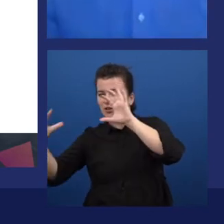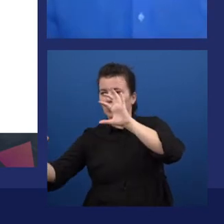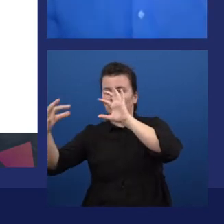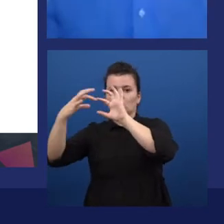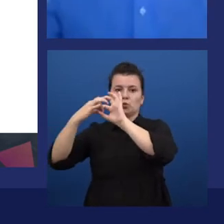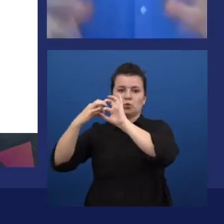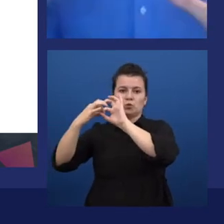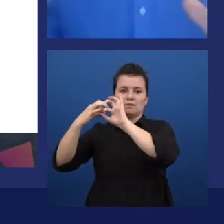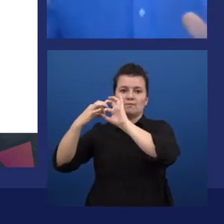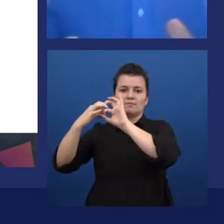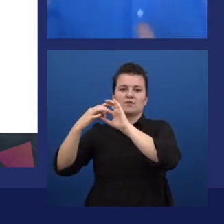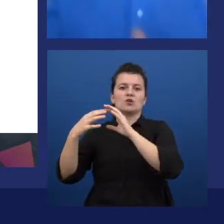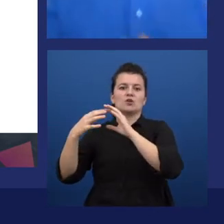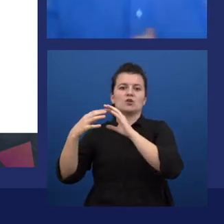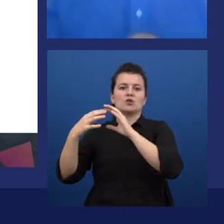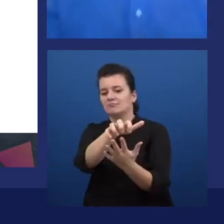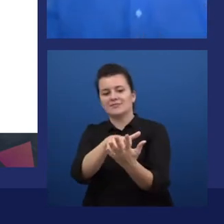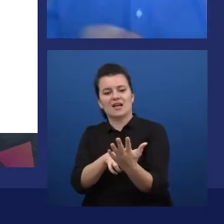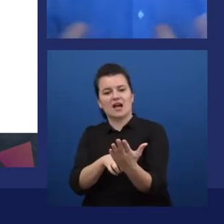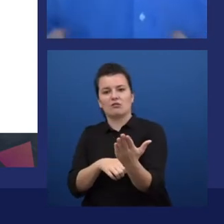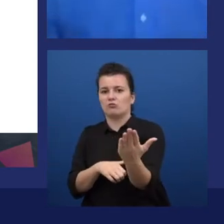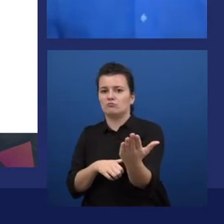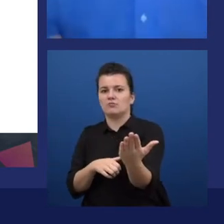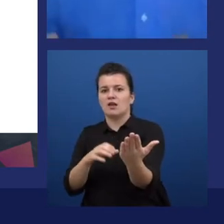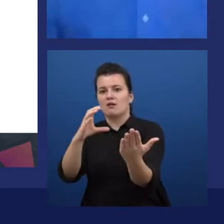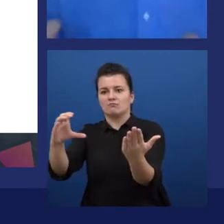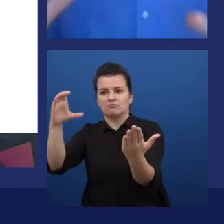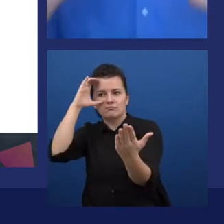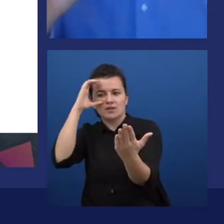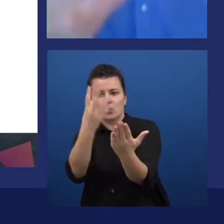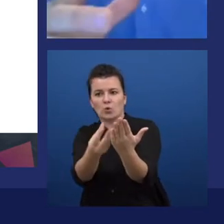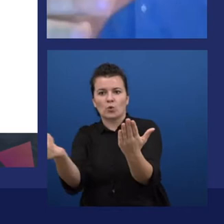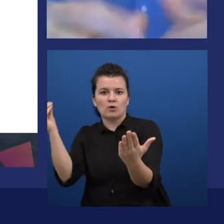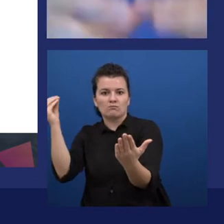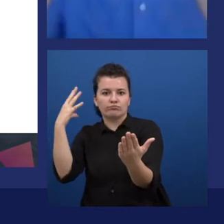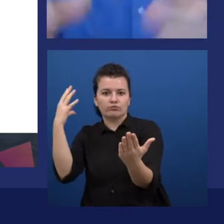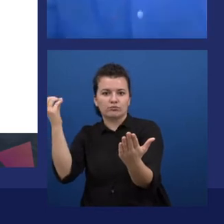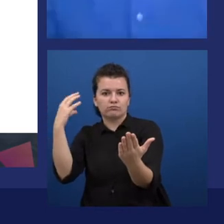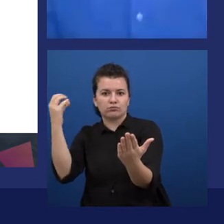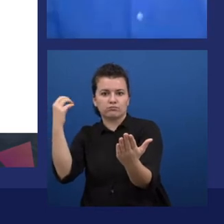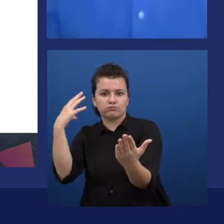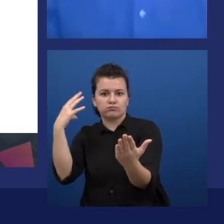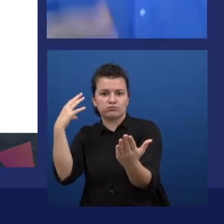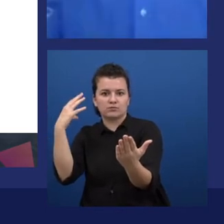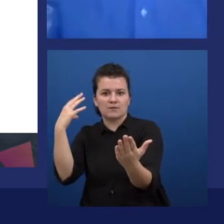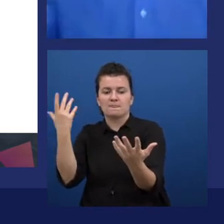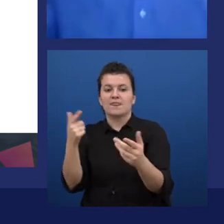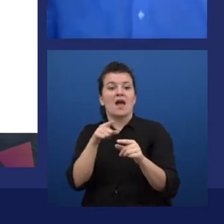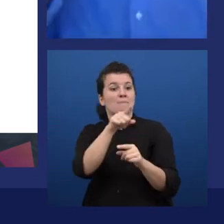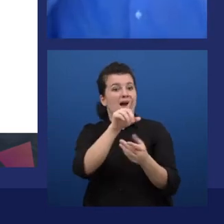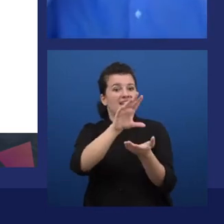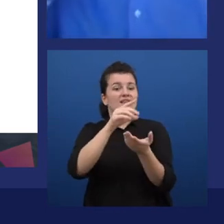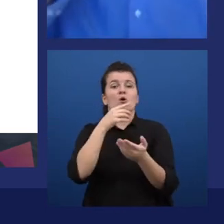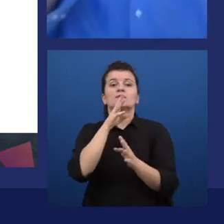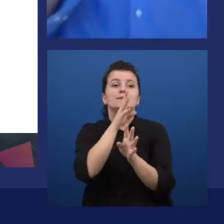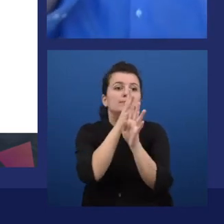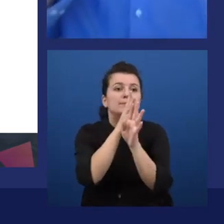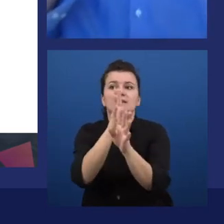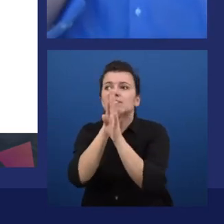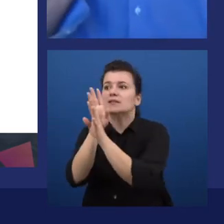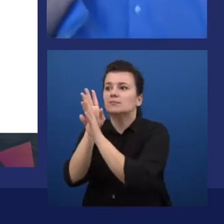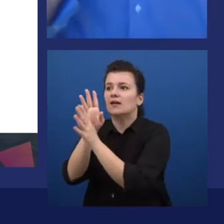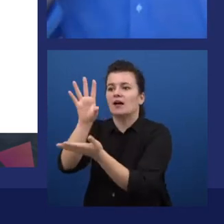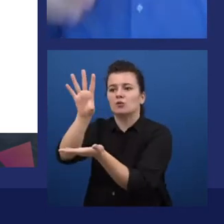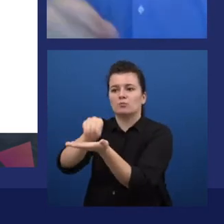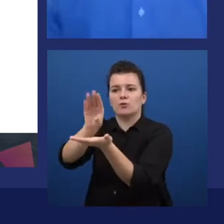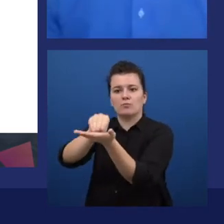the speech, then you store it in memory, and then send this stream to the device, to whatever speakers, HoloLens you're using.